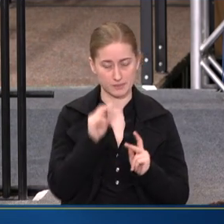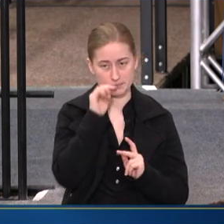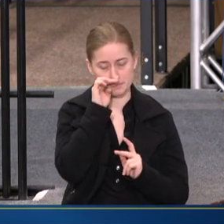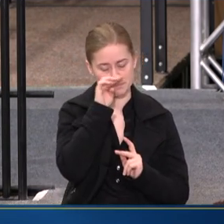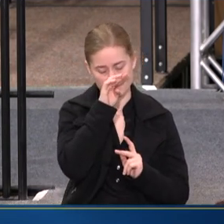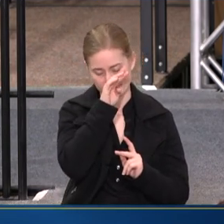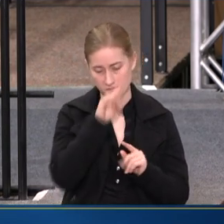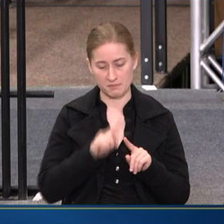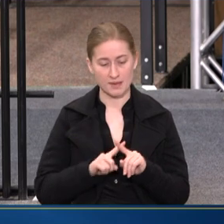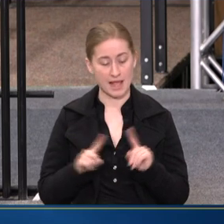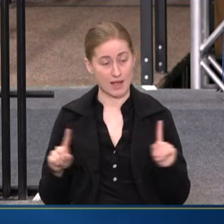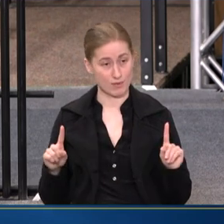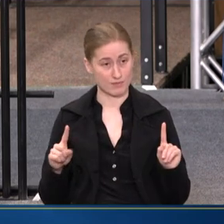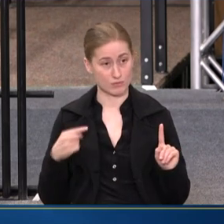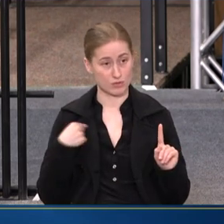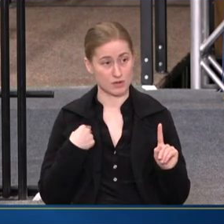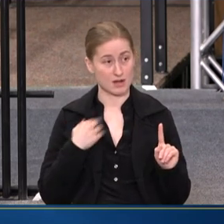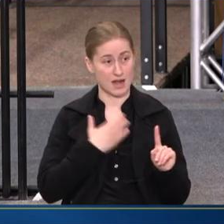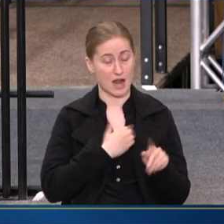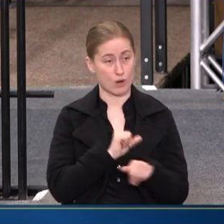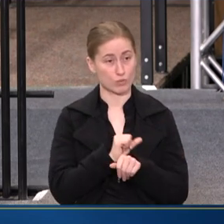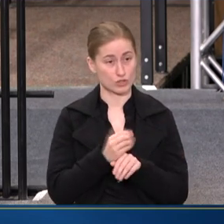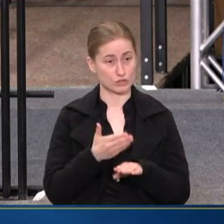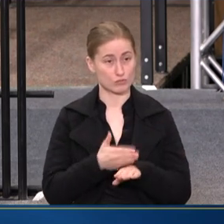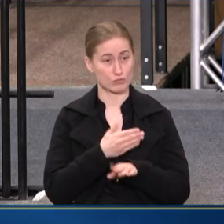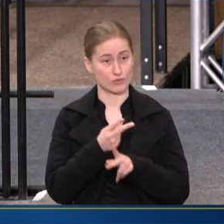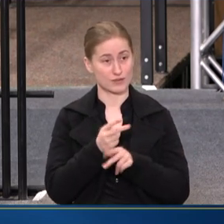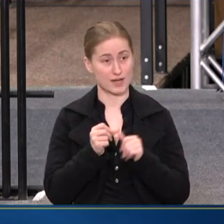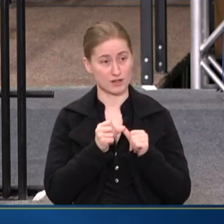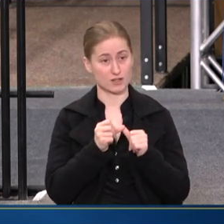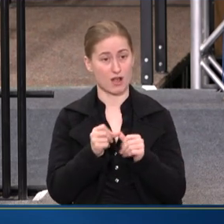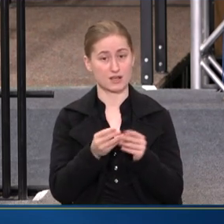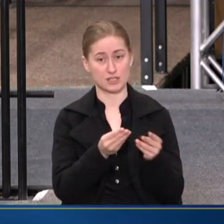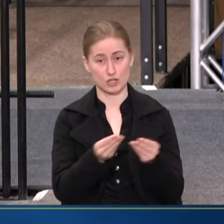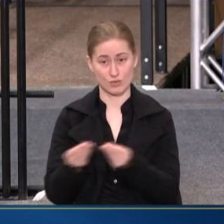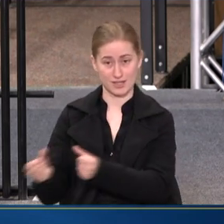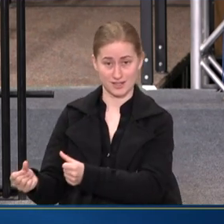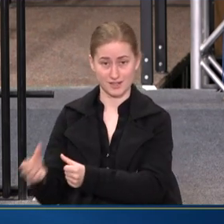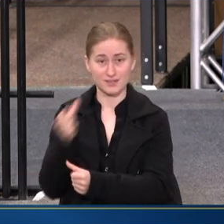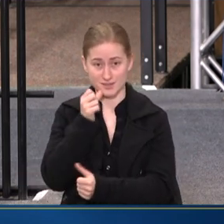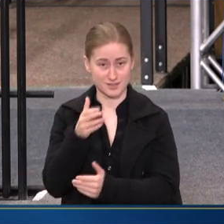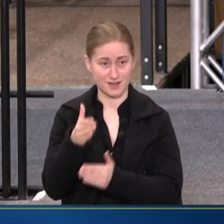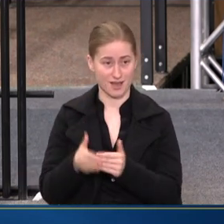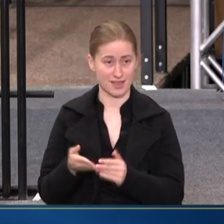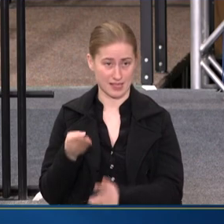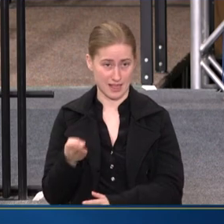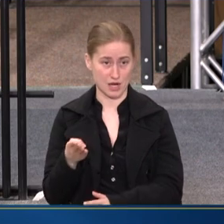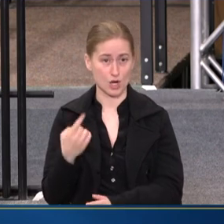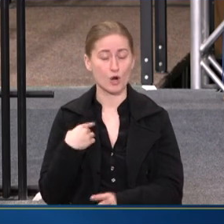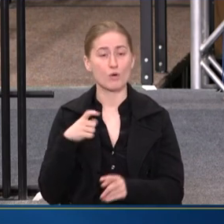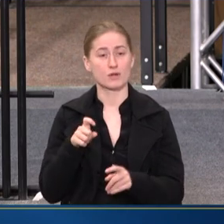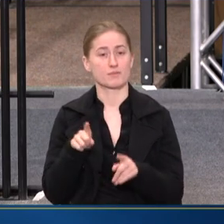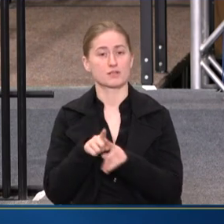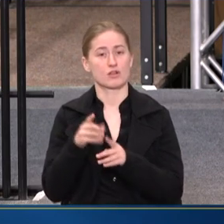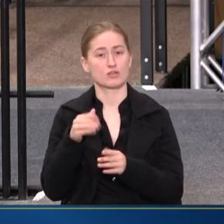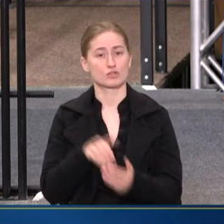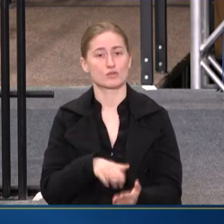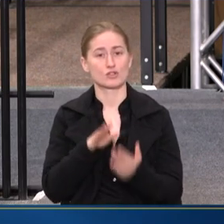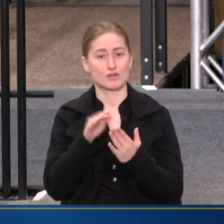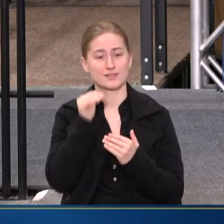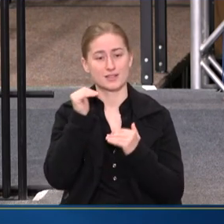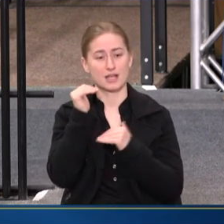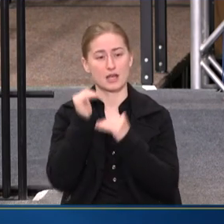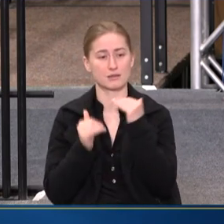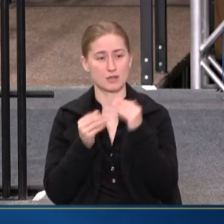However, our work to improve care continuity does not end there. We must also address the inequitable